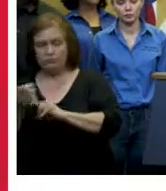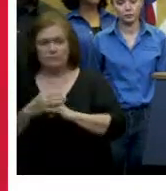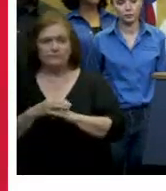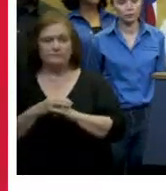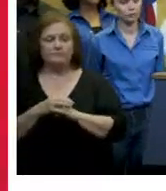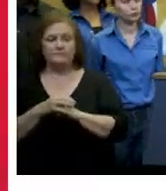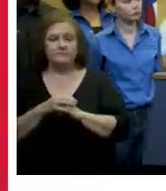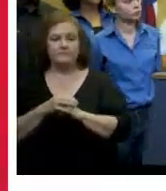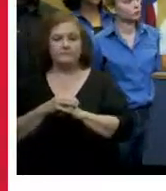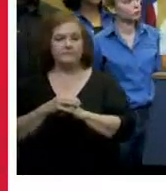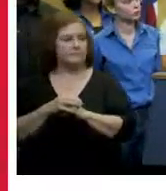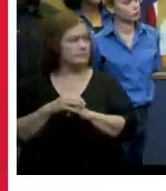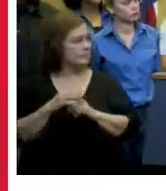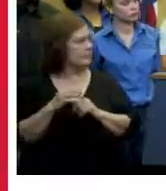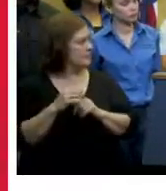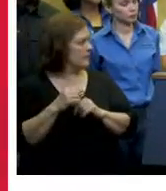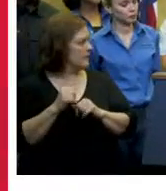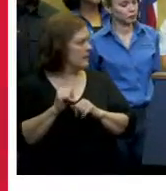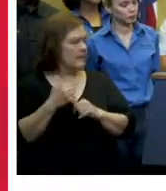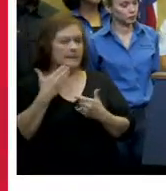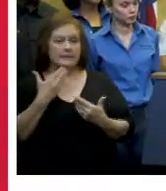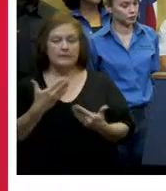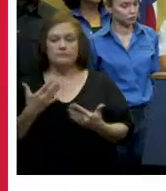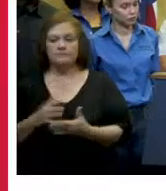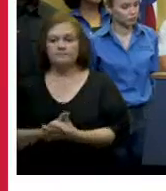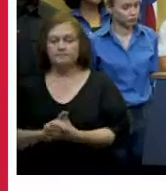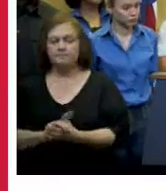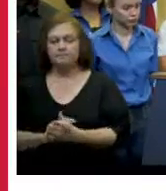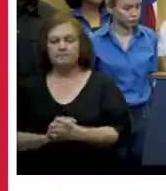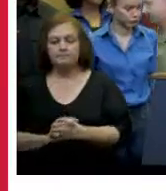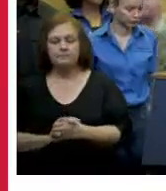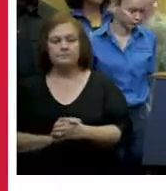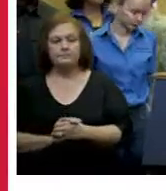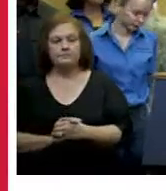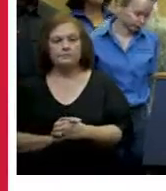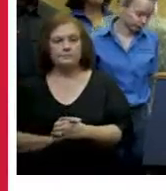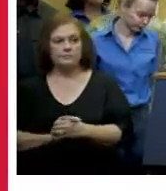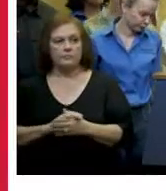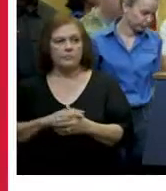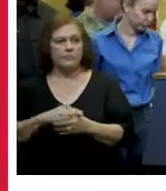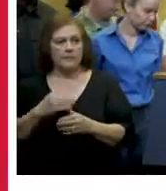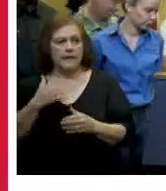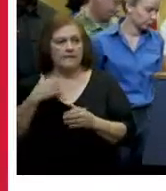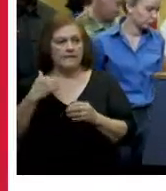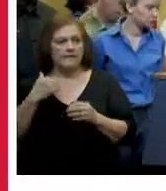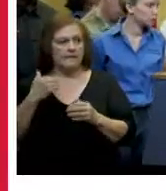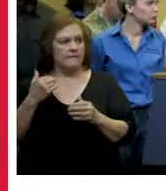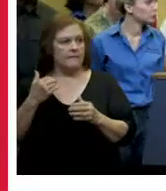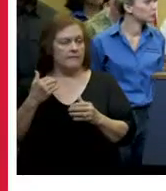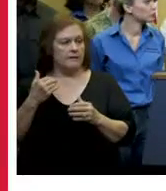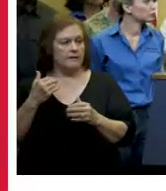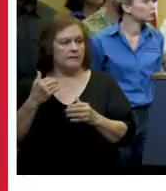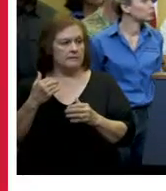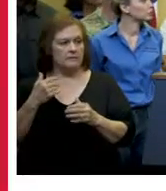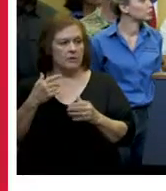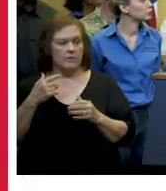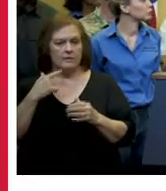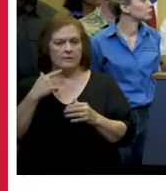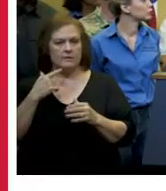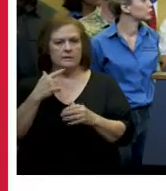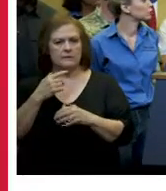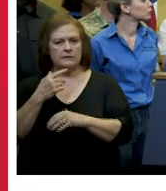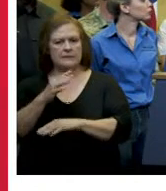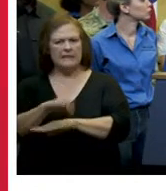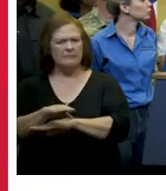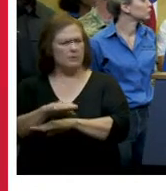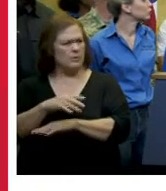um pen your questions i'll have thank you so much now i know uh we we have presence uh this afternoon or this morning